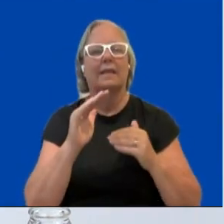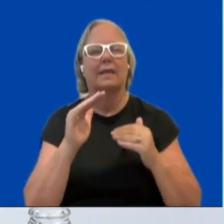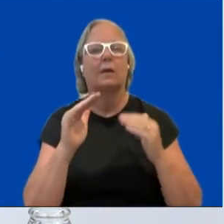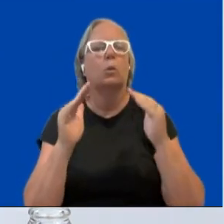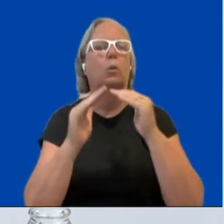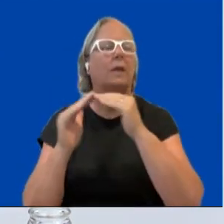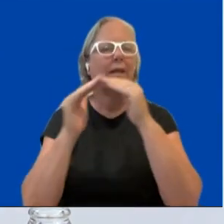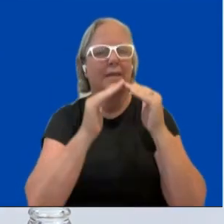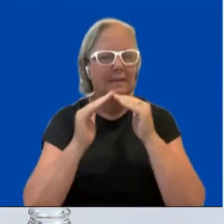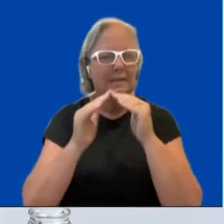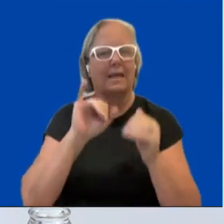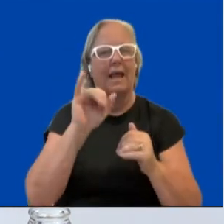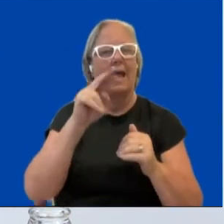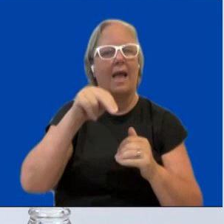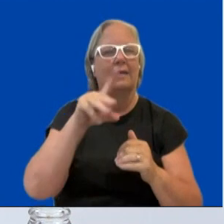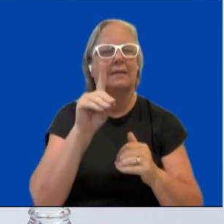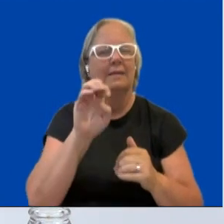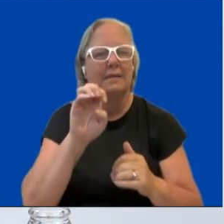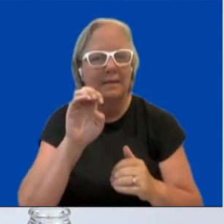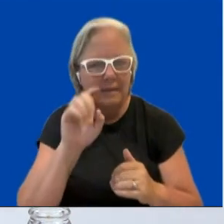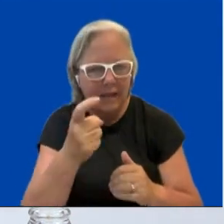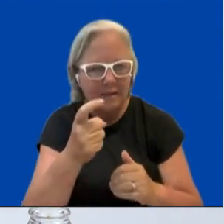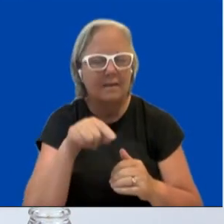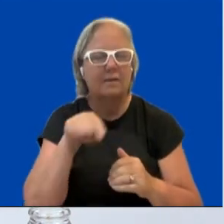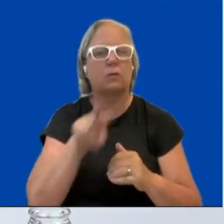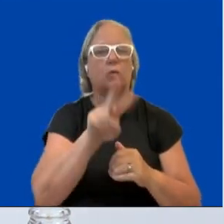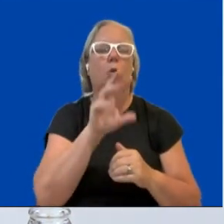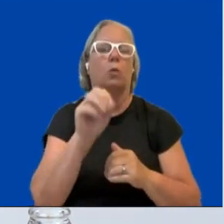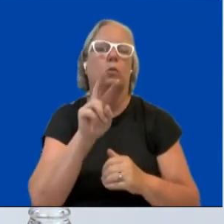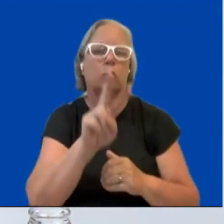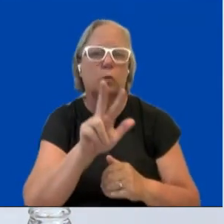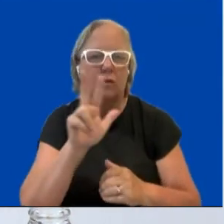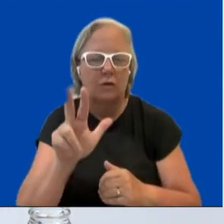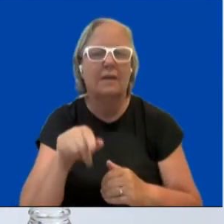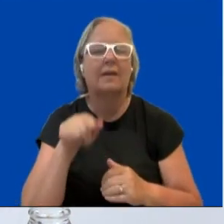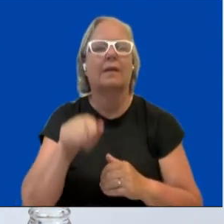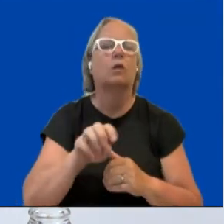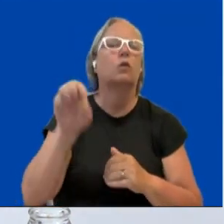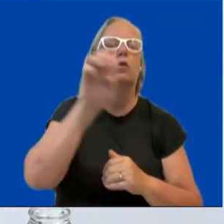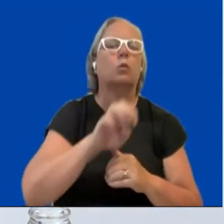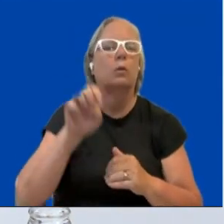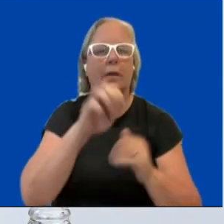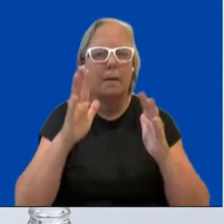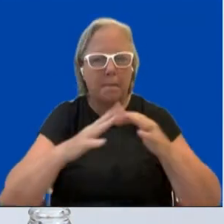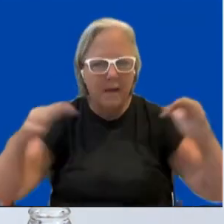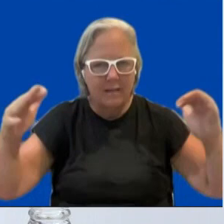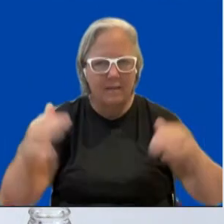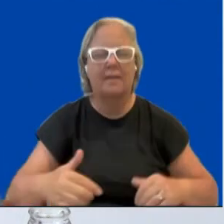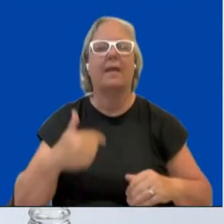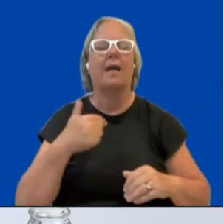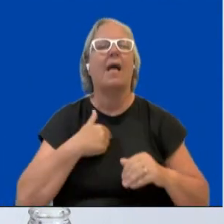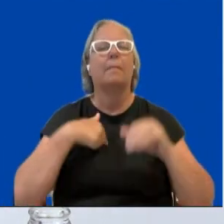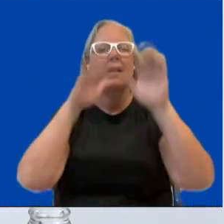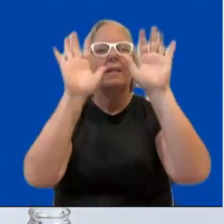Institute for Gender Equality from the European Parliament. My name is Federica Di Sario, I'm a climate reporter at Politico